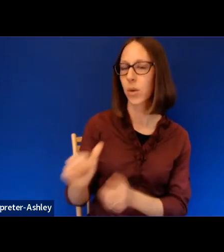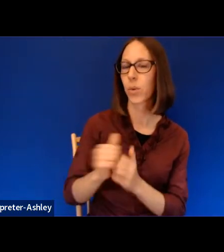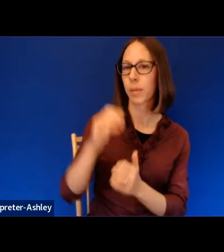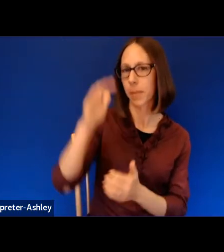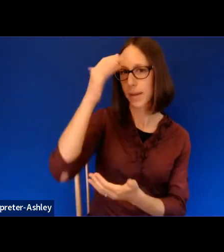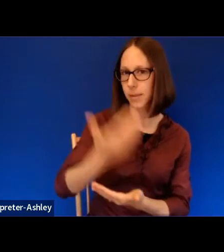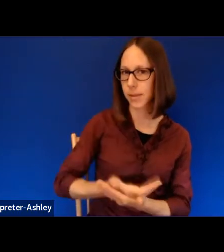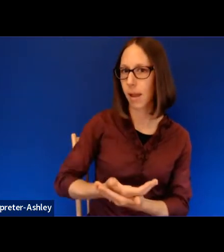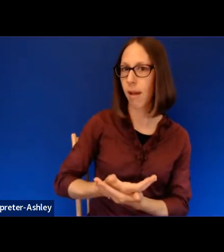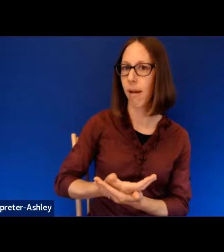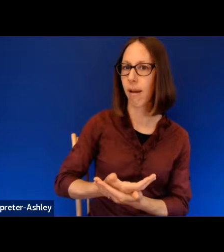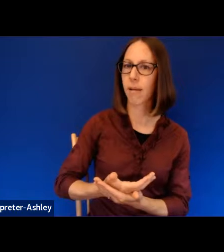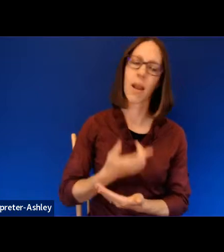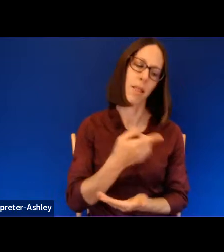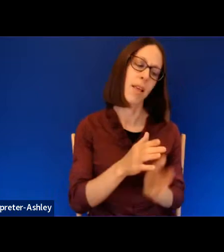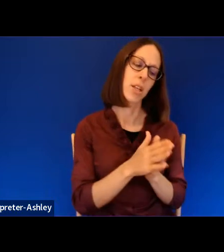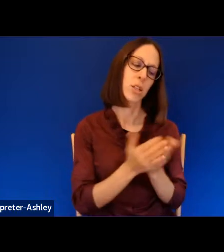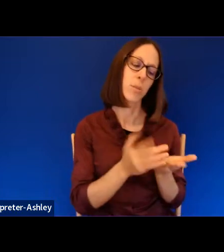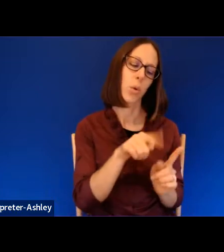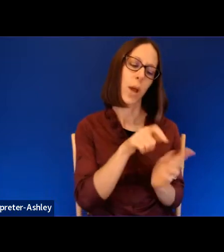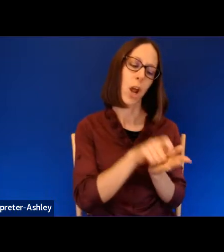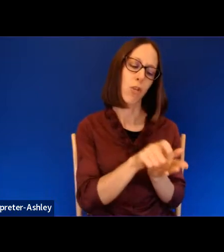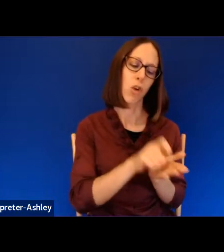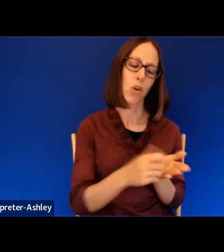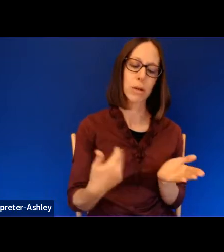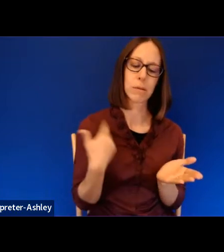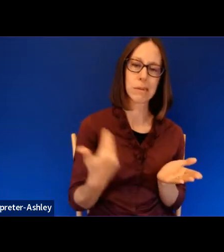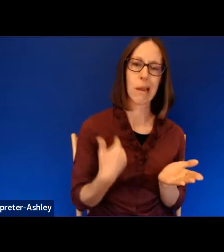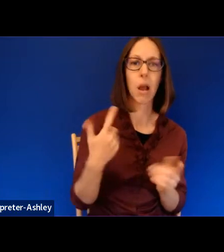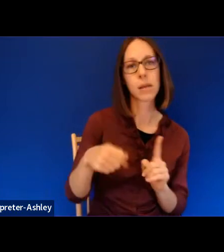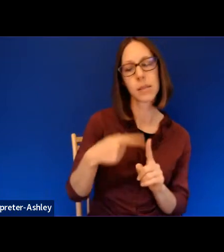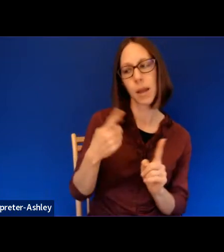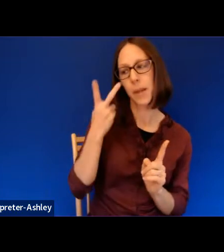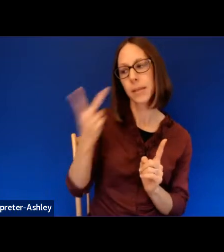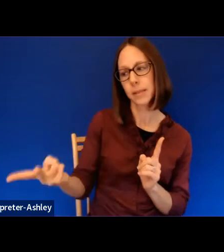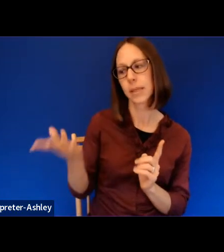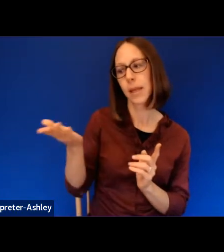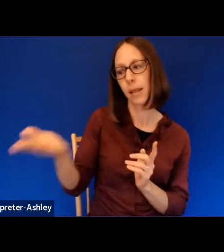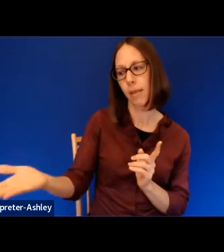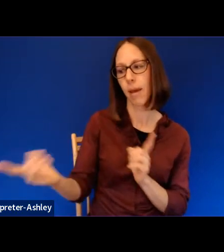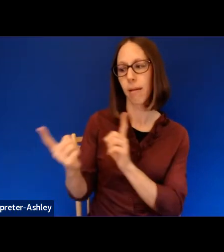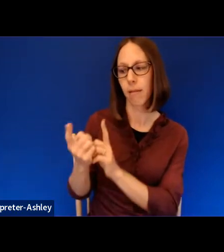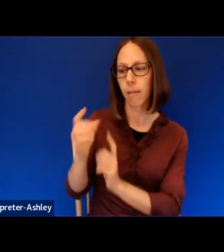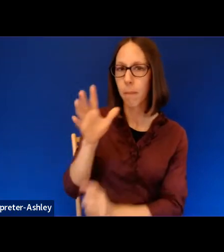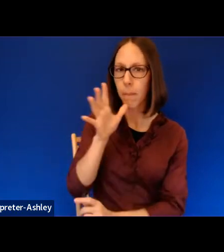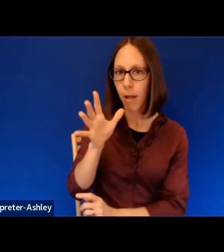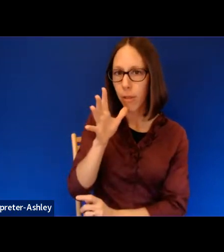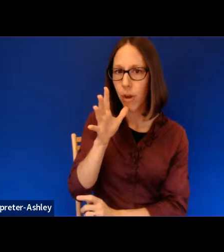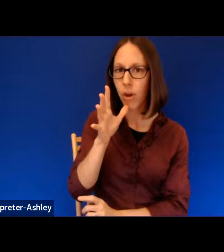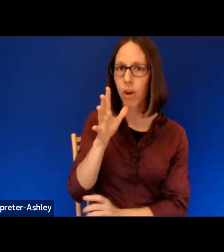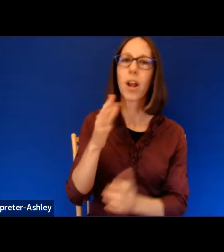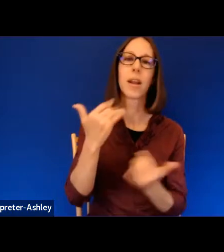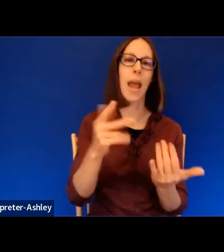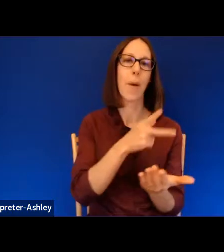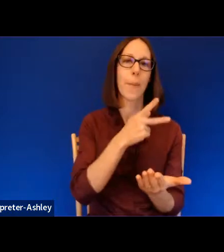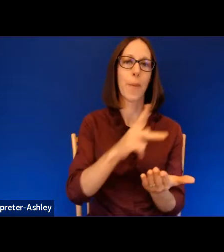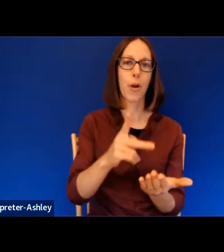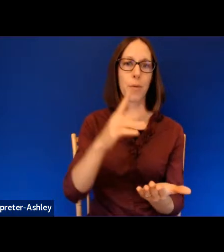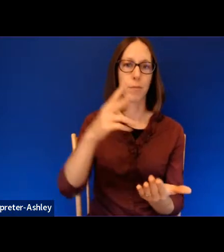as you'll hear in a later poem. But sometimes I meet my mother there, and this poem is about a time being down there and